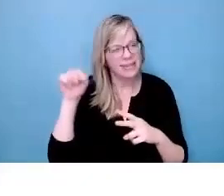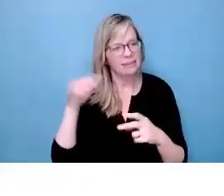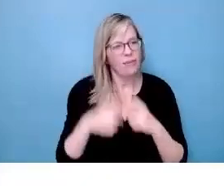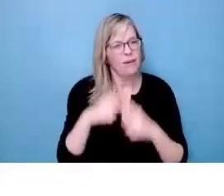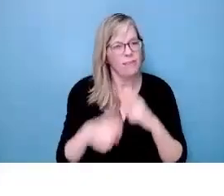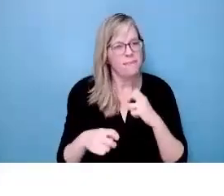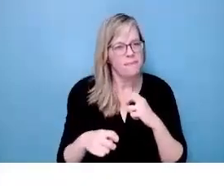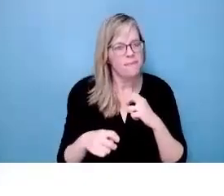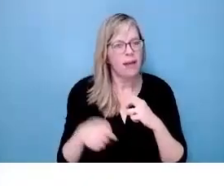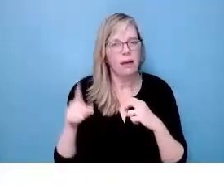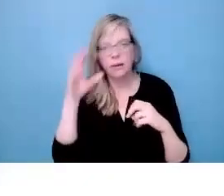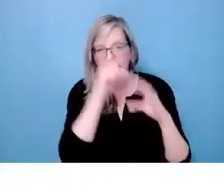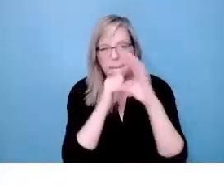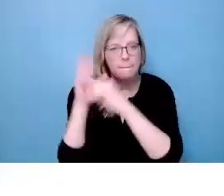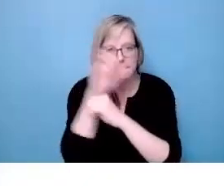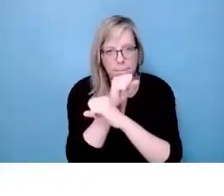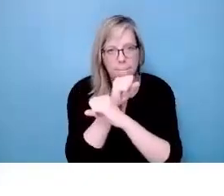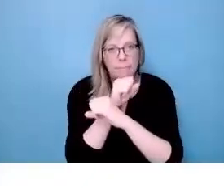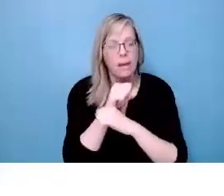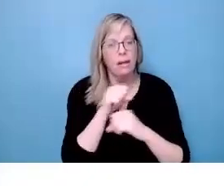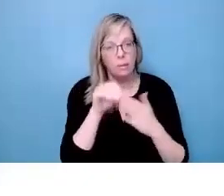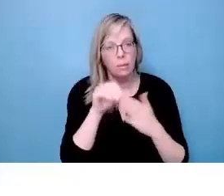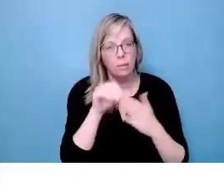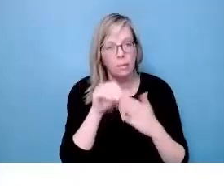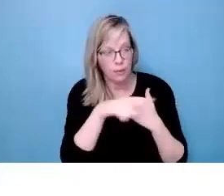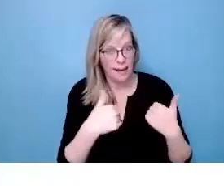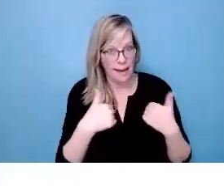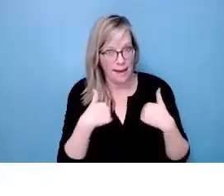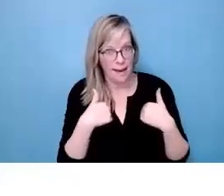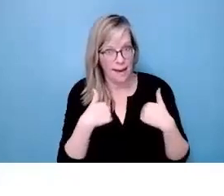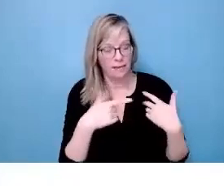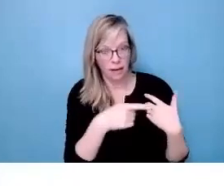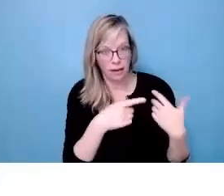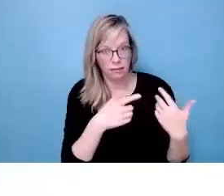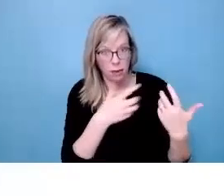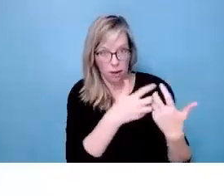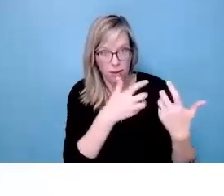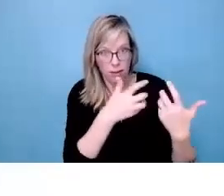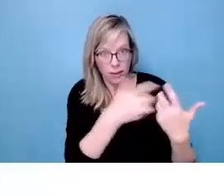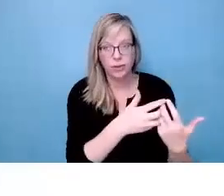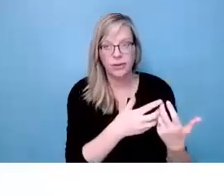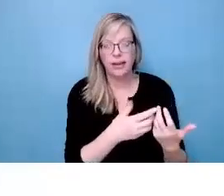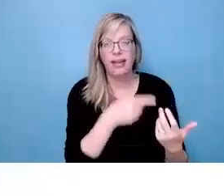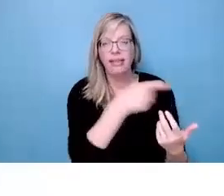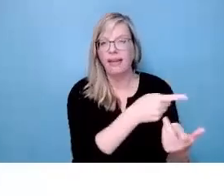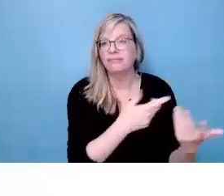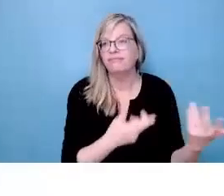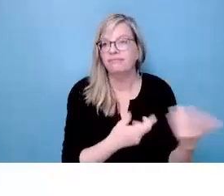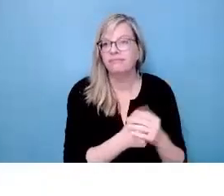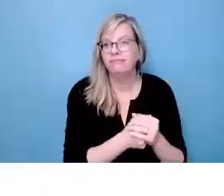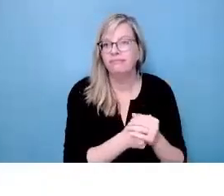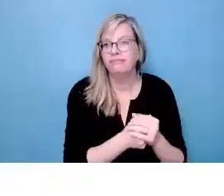those misconceptions are really quite problematic in terms of the assumption that students with disabilities who have accommodations are